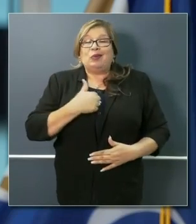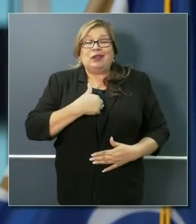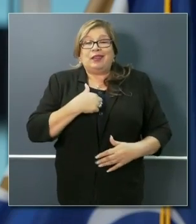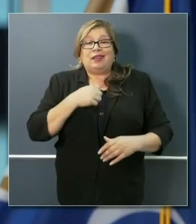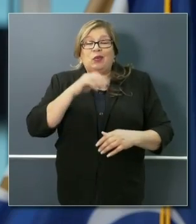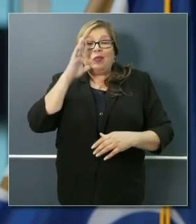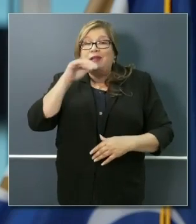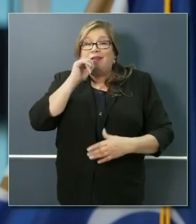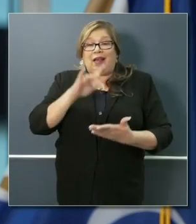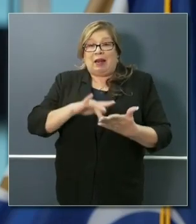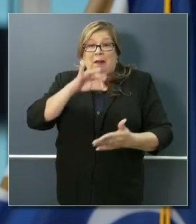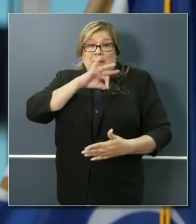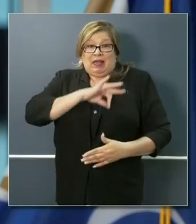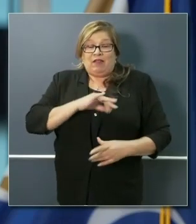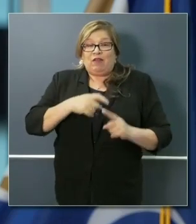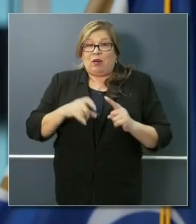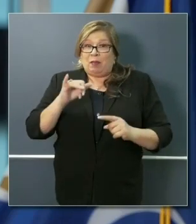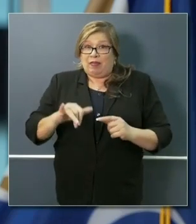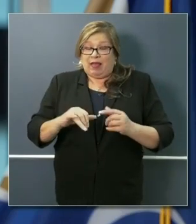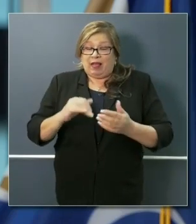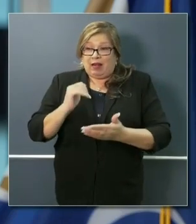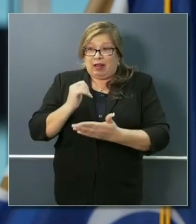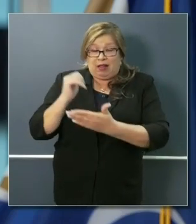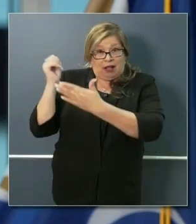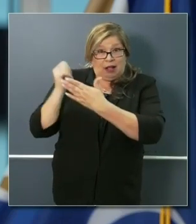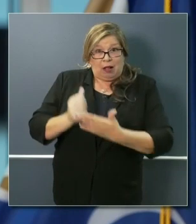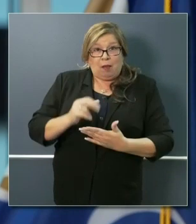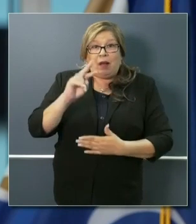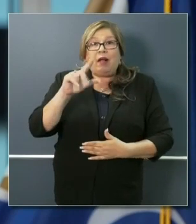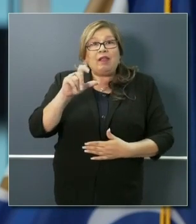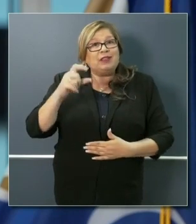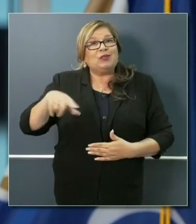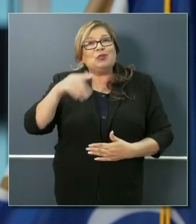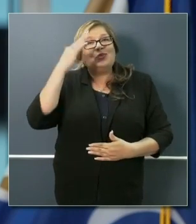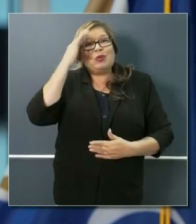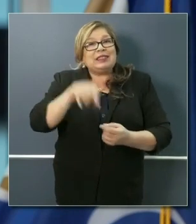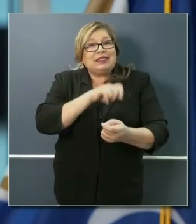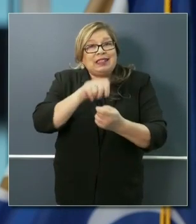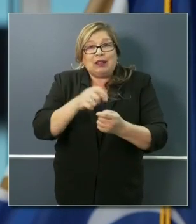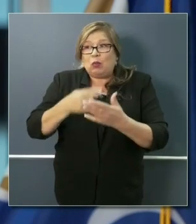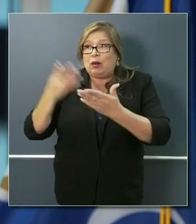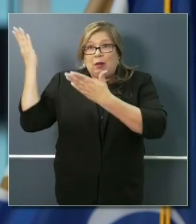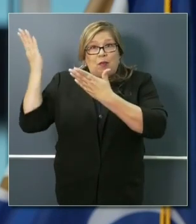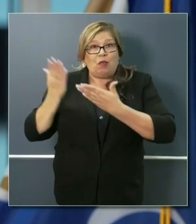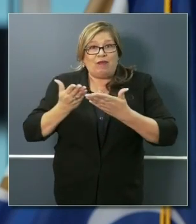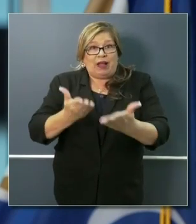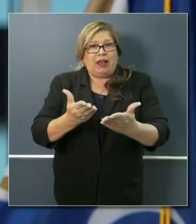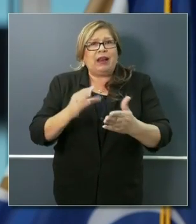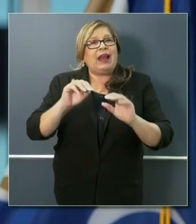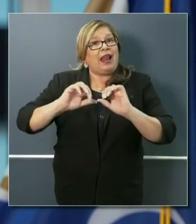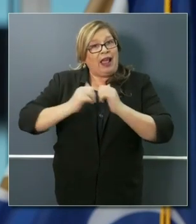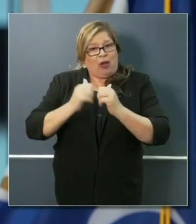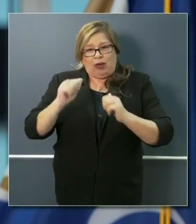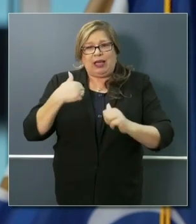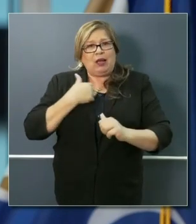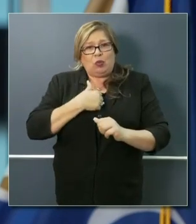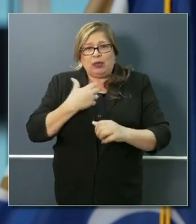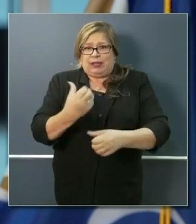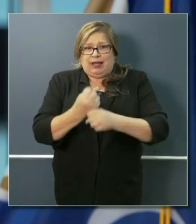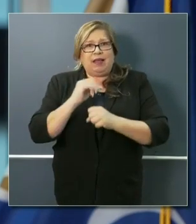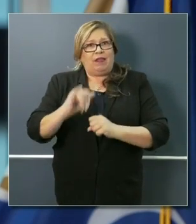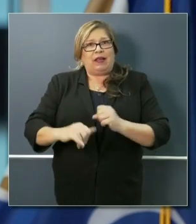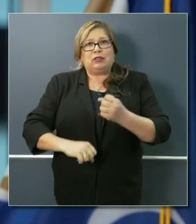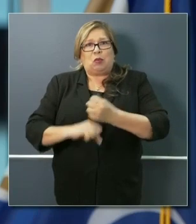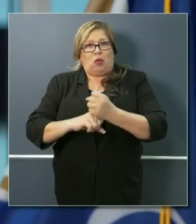aware of what it is exactly that is being provided and how we can access those supports. So,